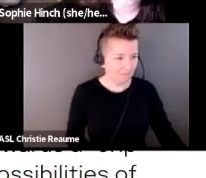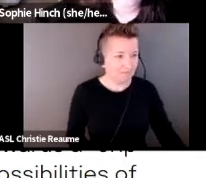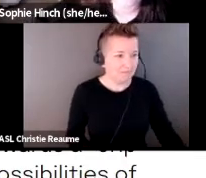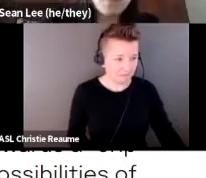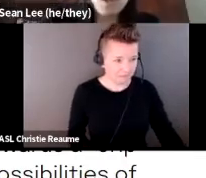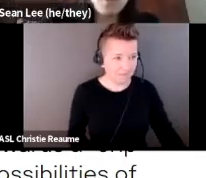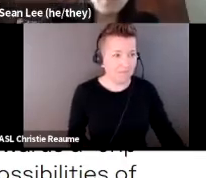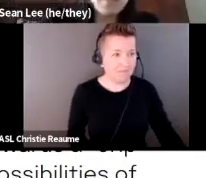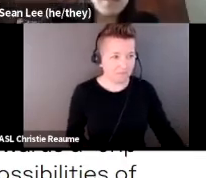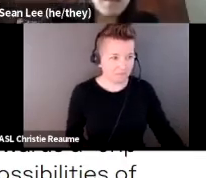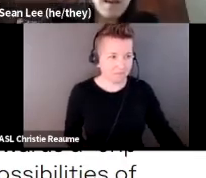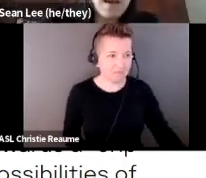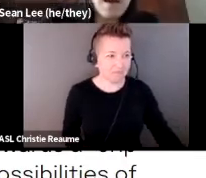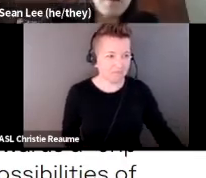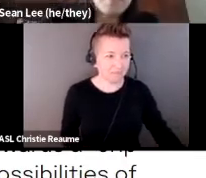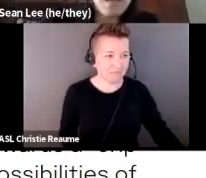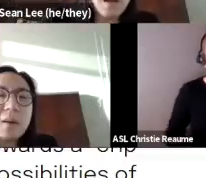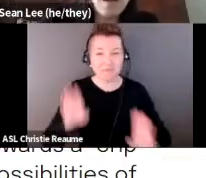Hi, this is Sean speaking.